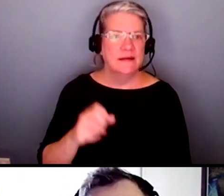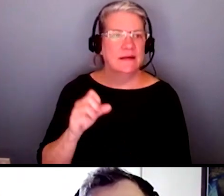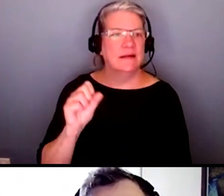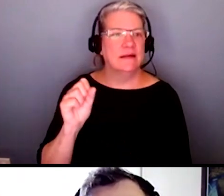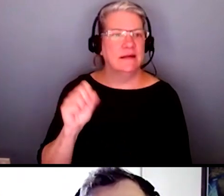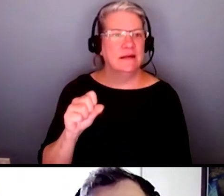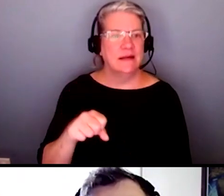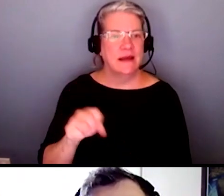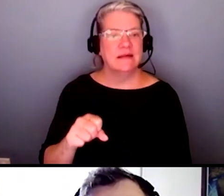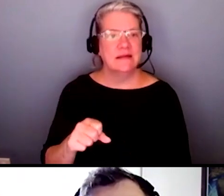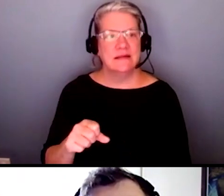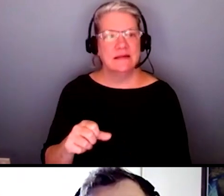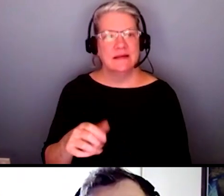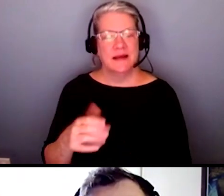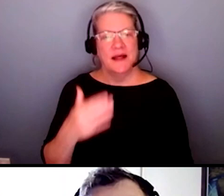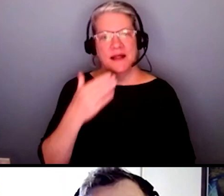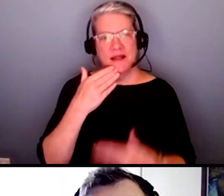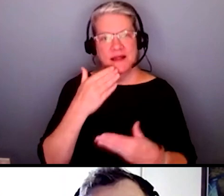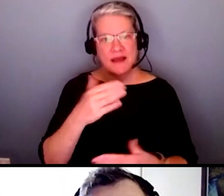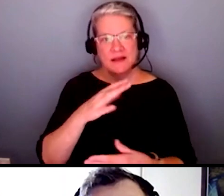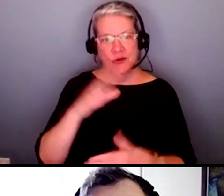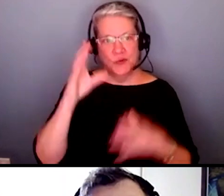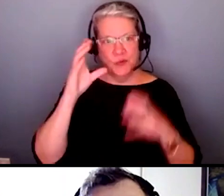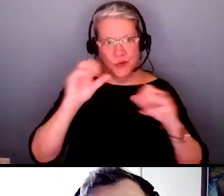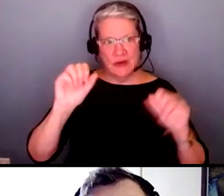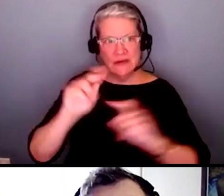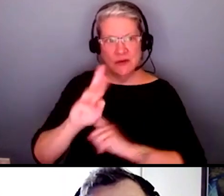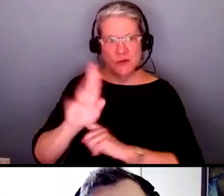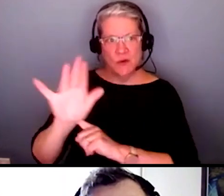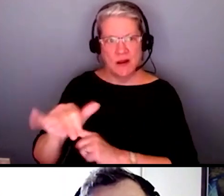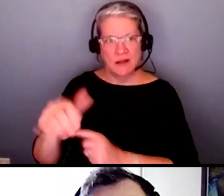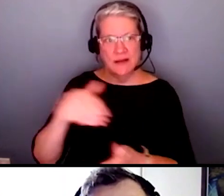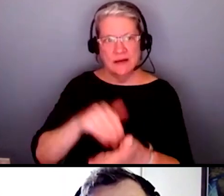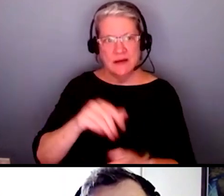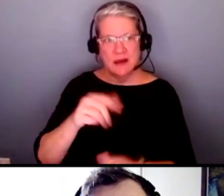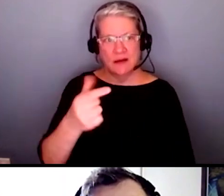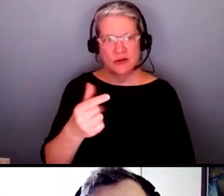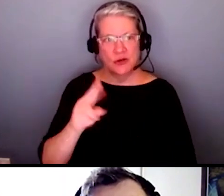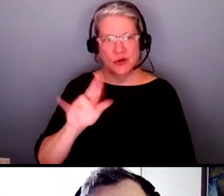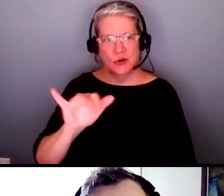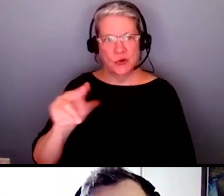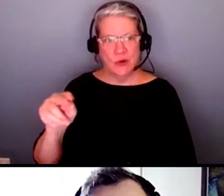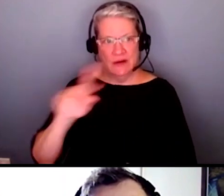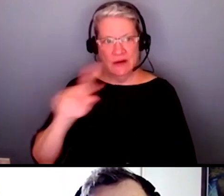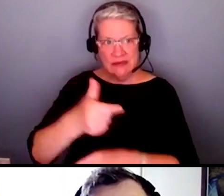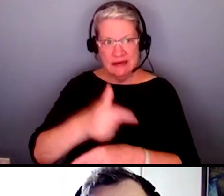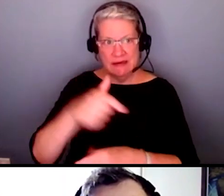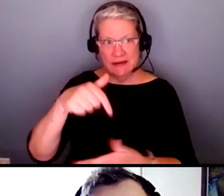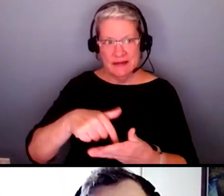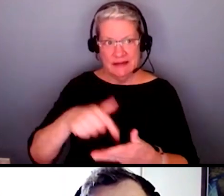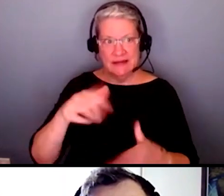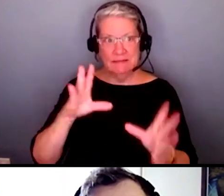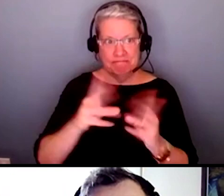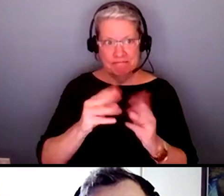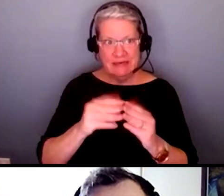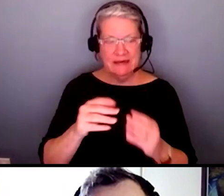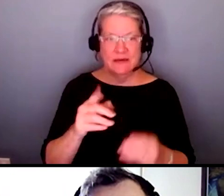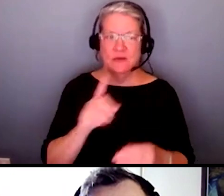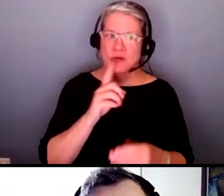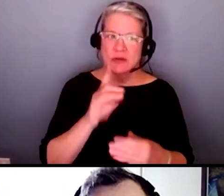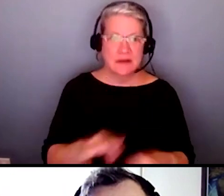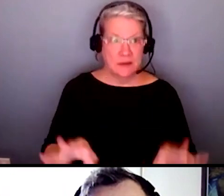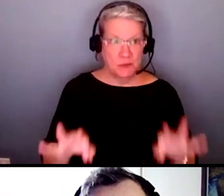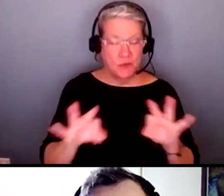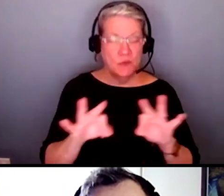step back and say thank you to president riley and dr gwinn for organizing this event i think it's extremely critical and imperative